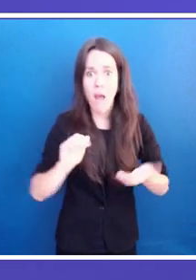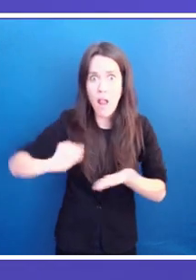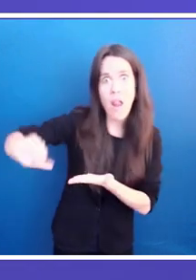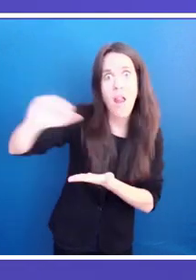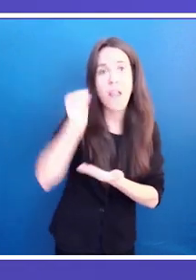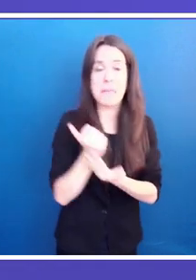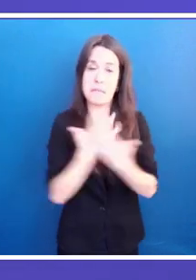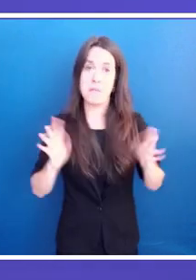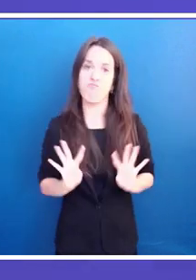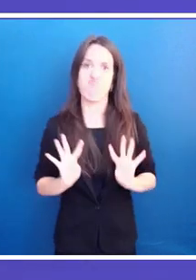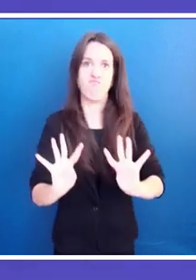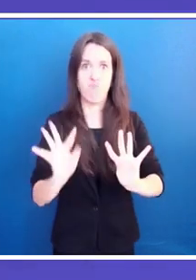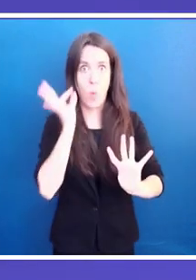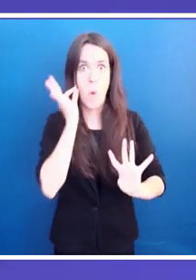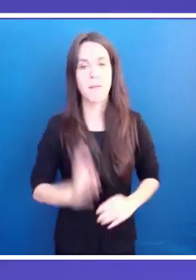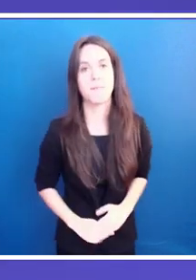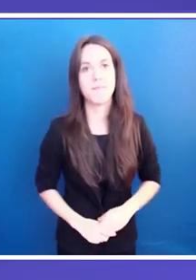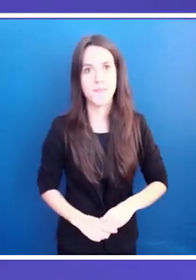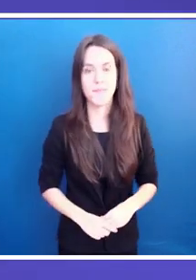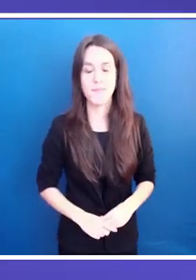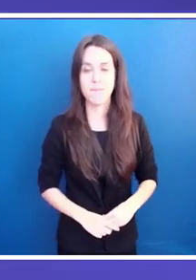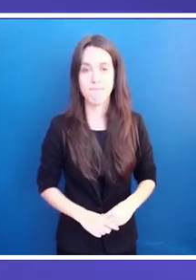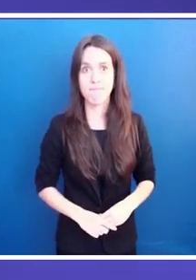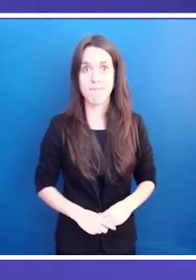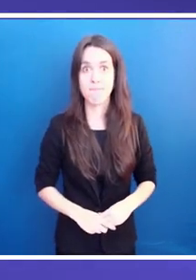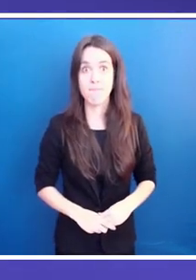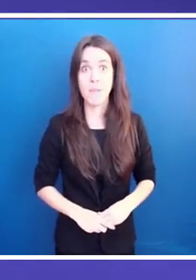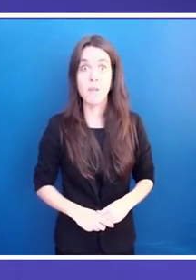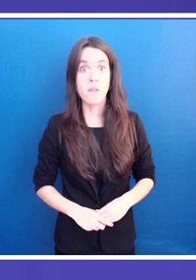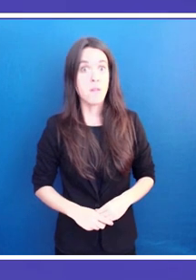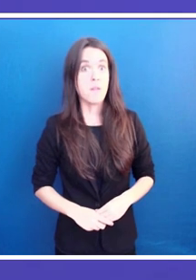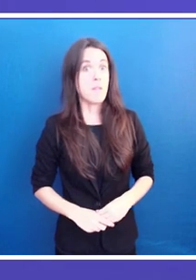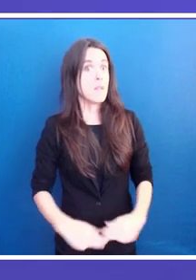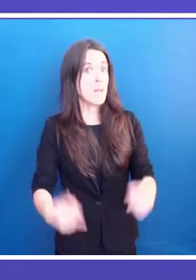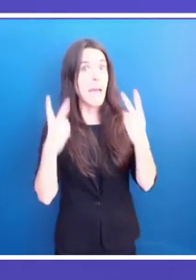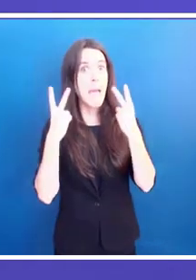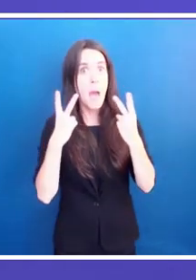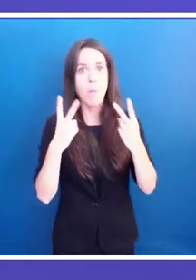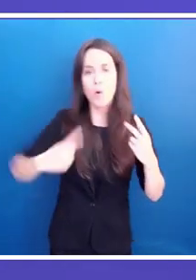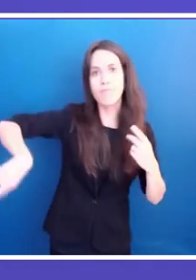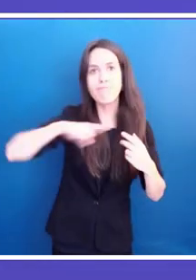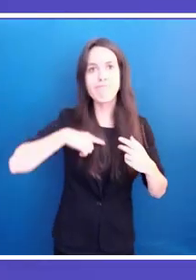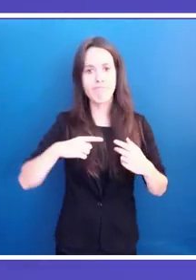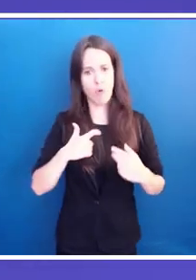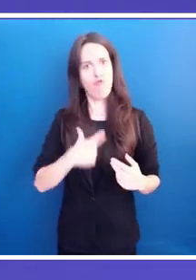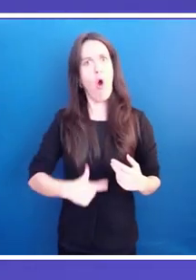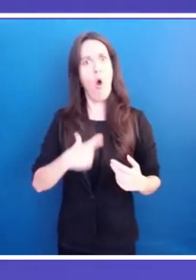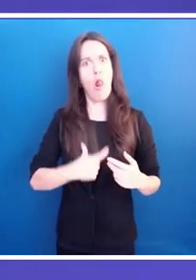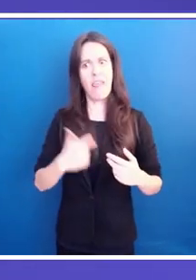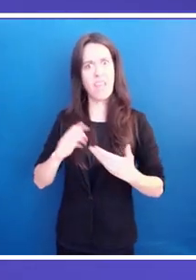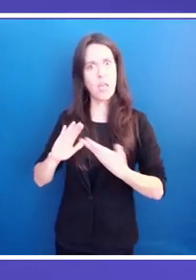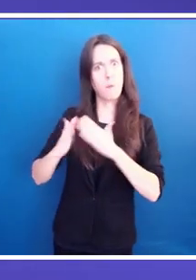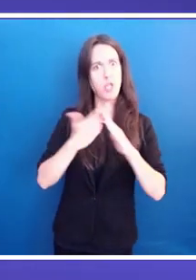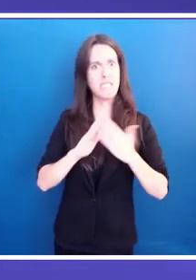It is also essential to note that women have an important role in community. We need to mention that the percentage